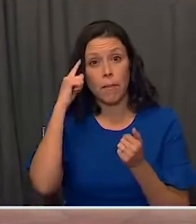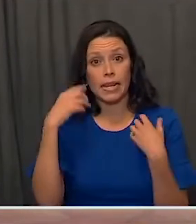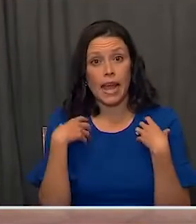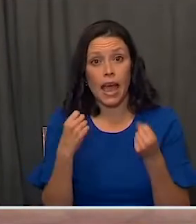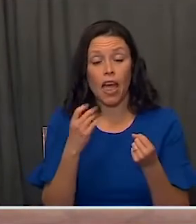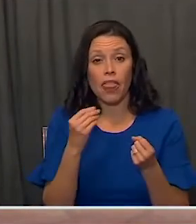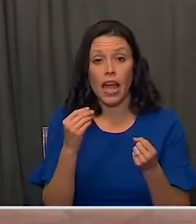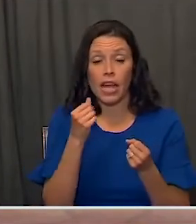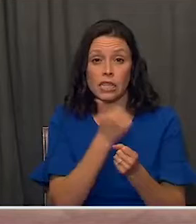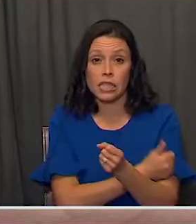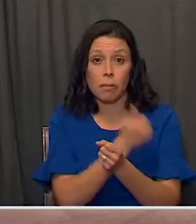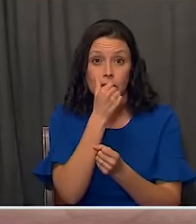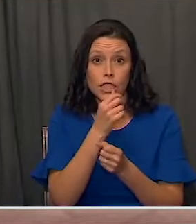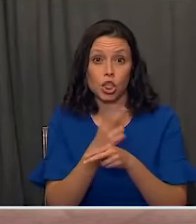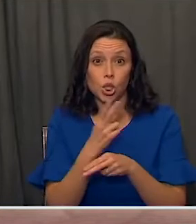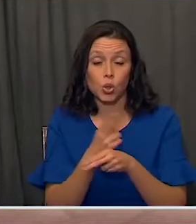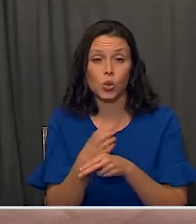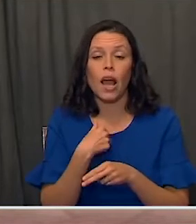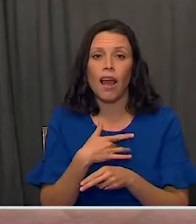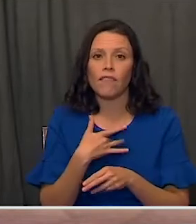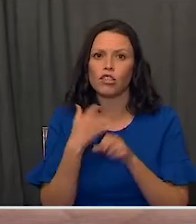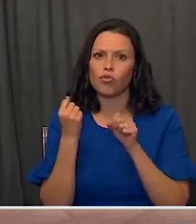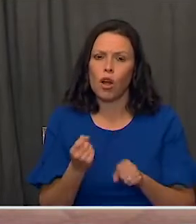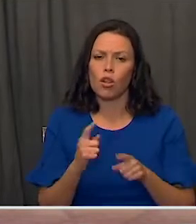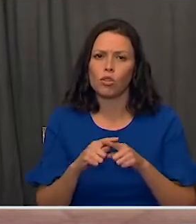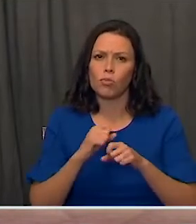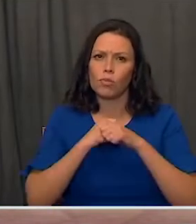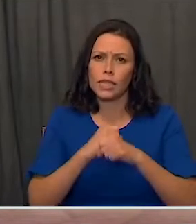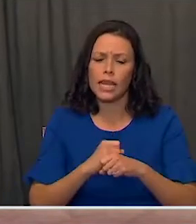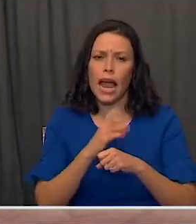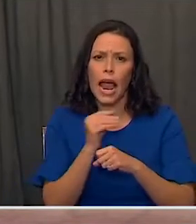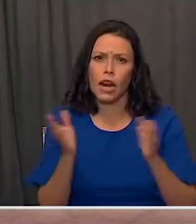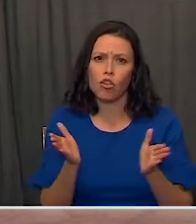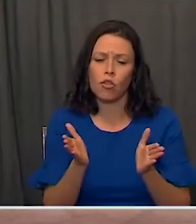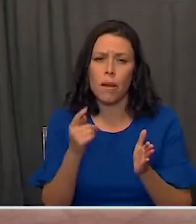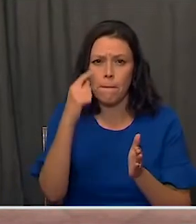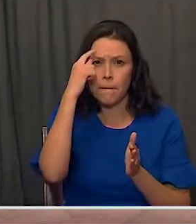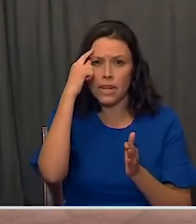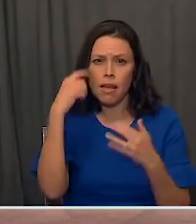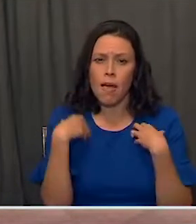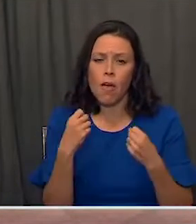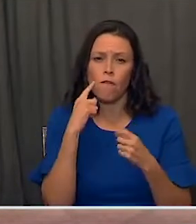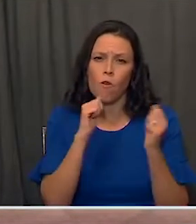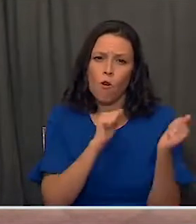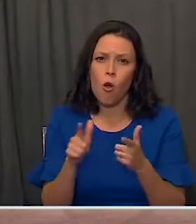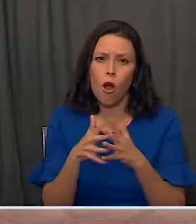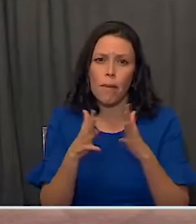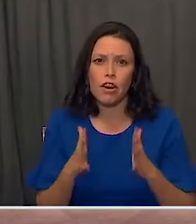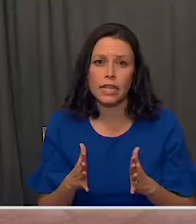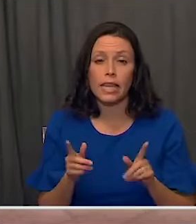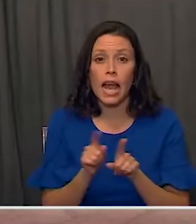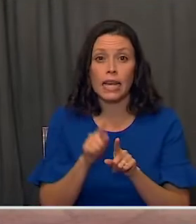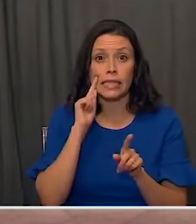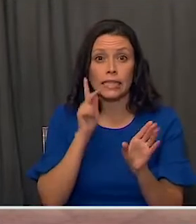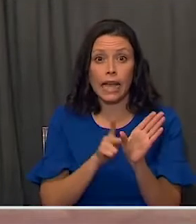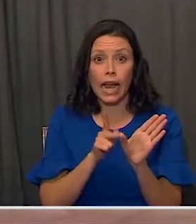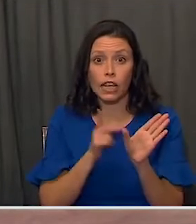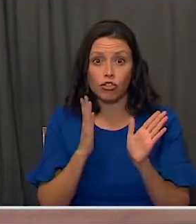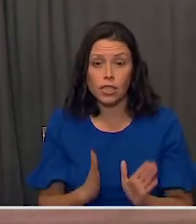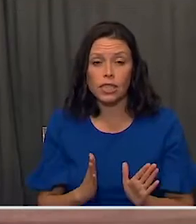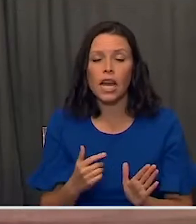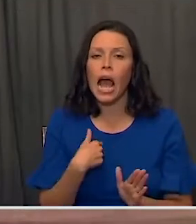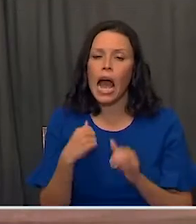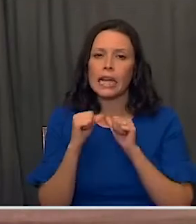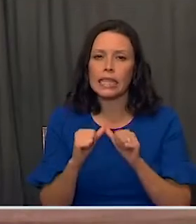Substance Use, I feel very strongly about the need to protect and promote the mental health of all Americans. As a psychiatrist, I'm